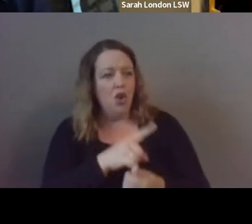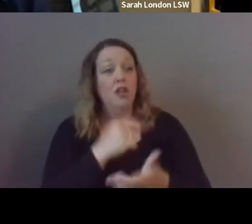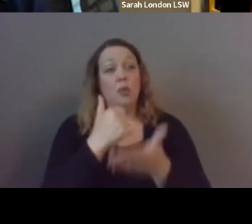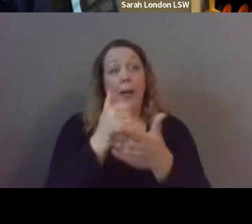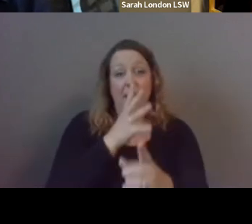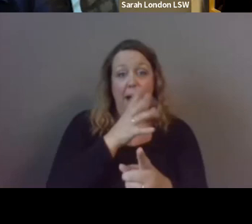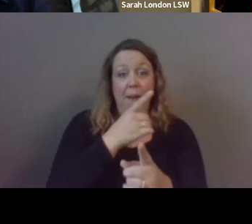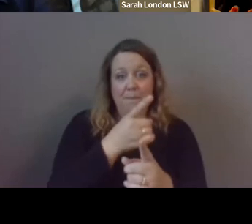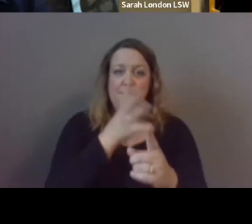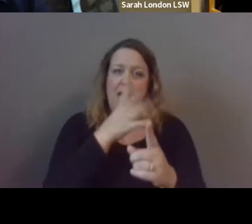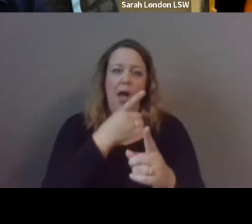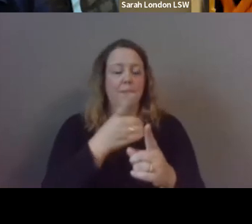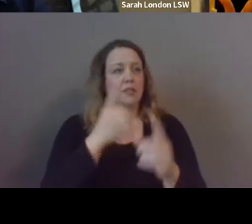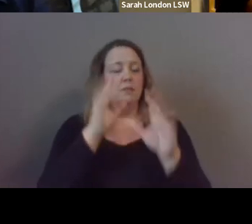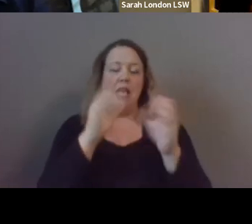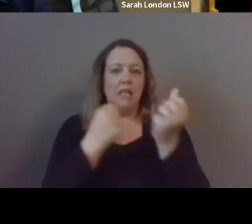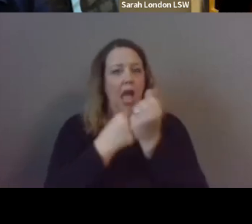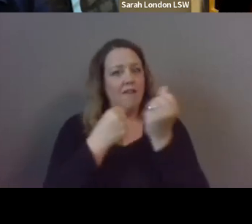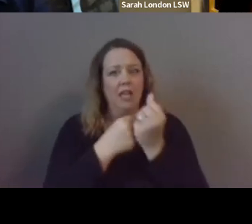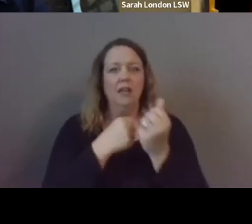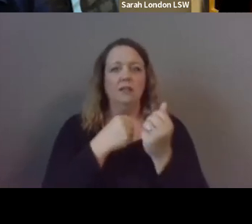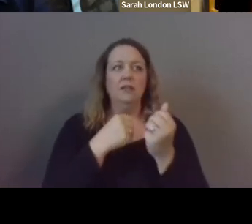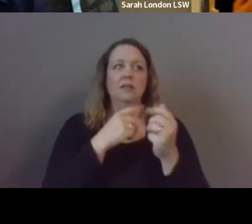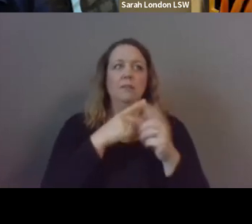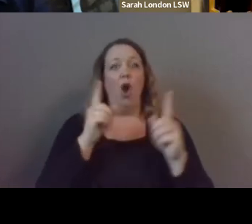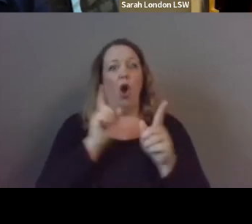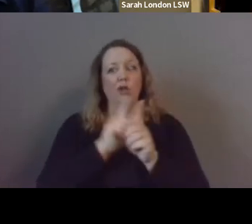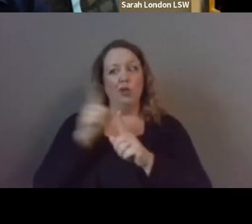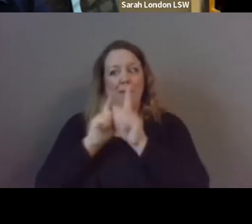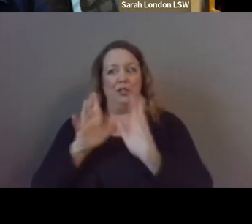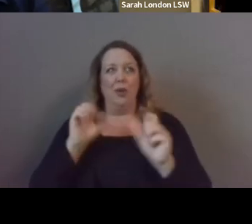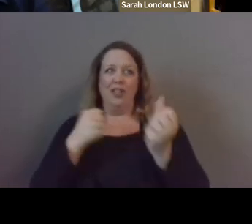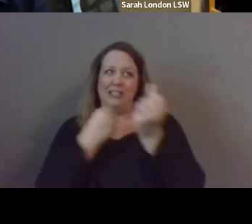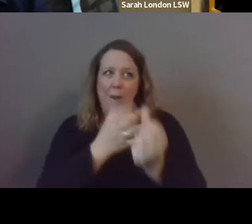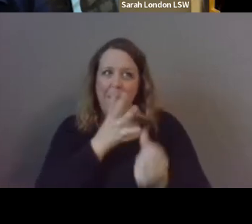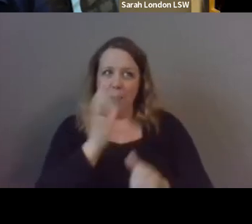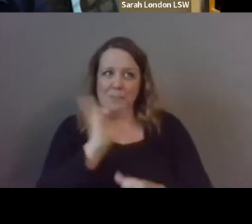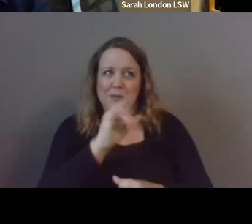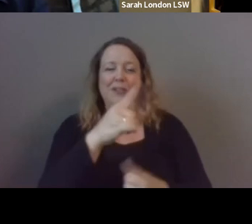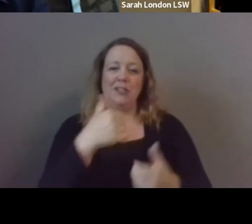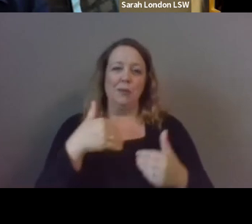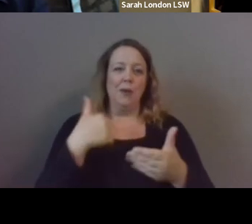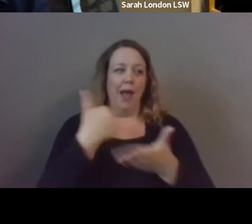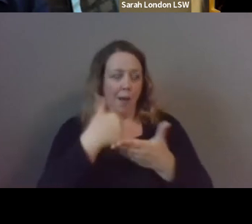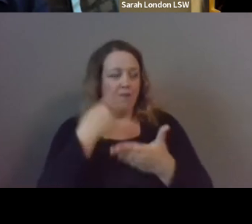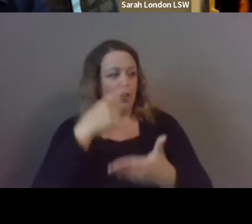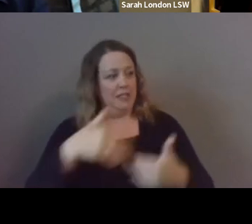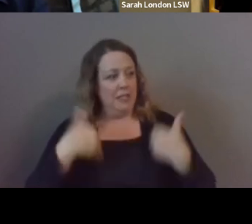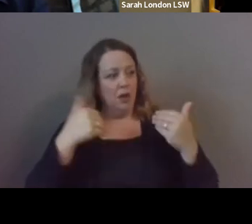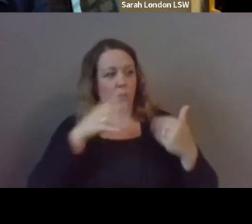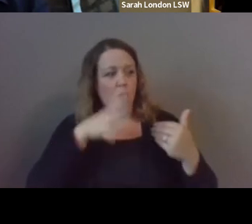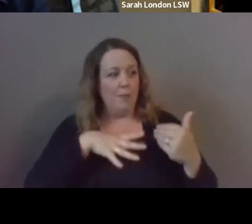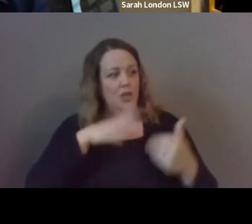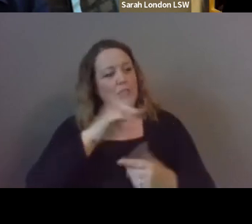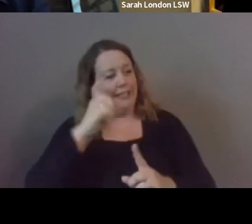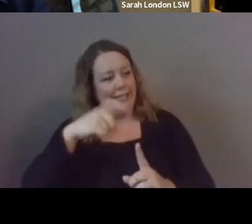serving as her incredible advocate but support mom as well um in advocating for this young woman's need to be in a more supportive